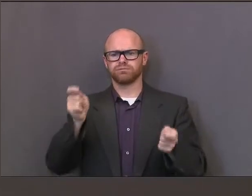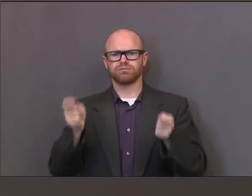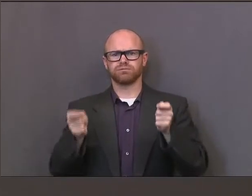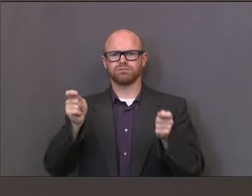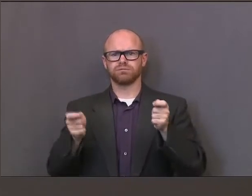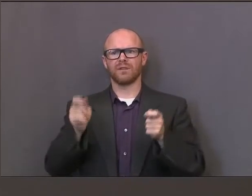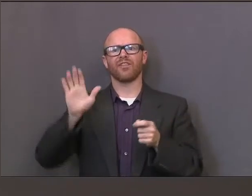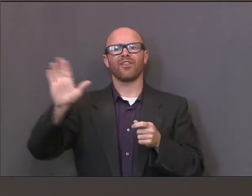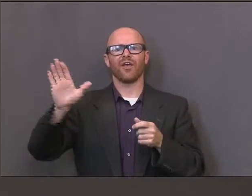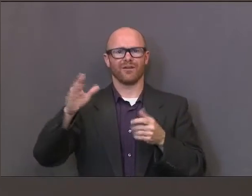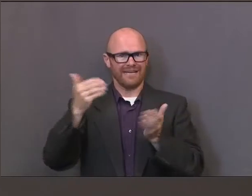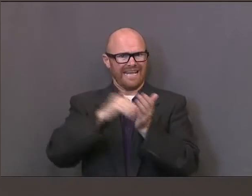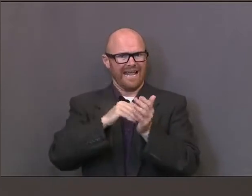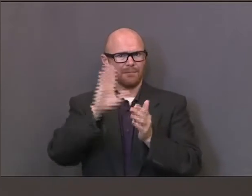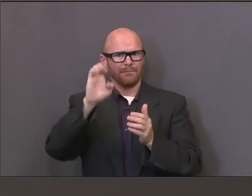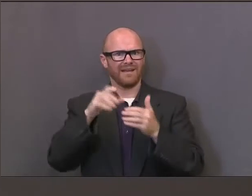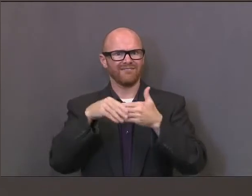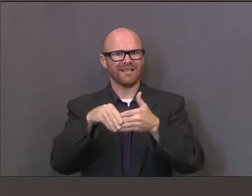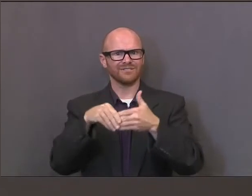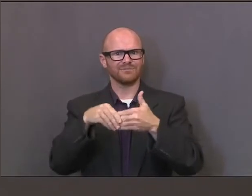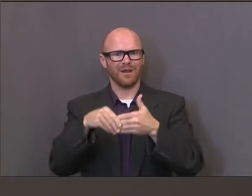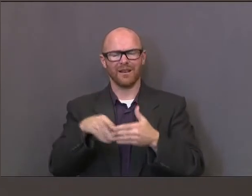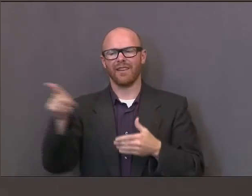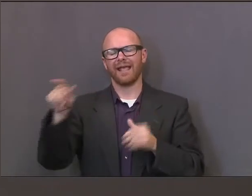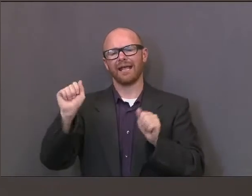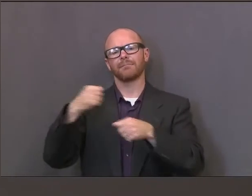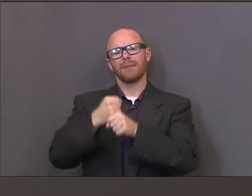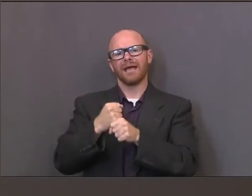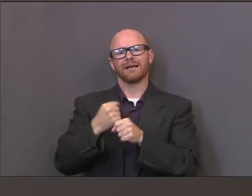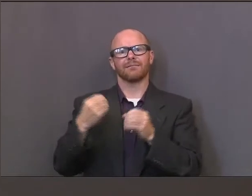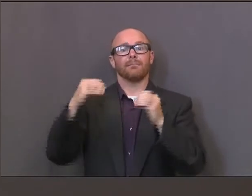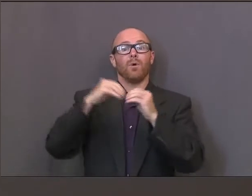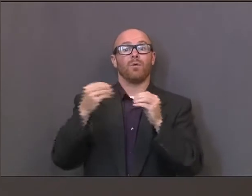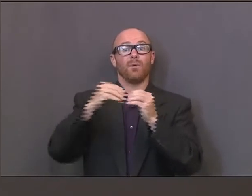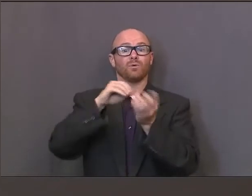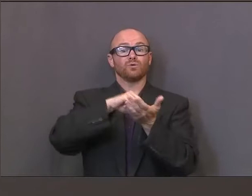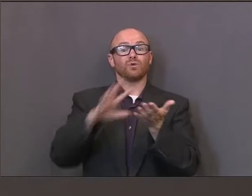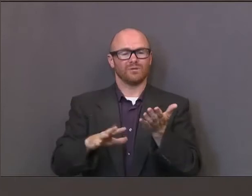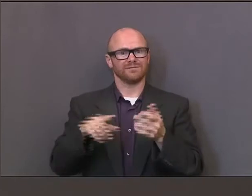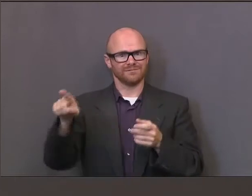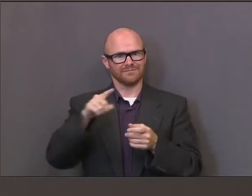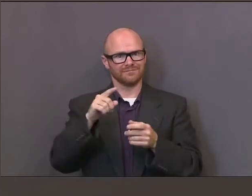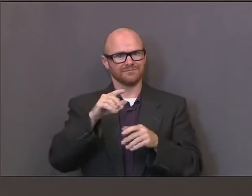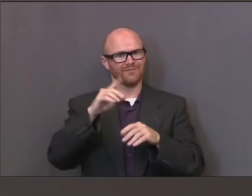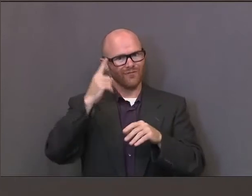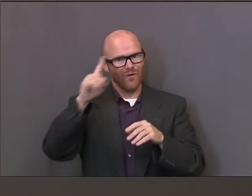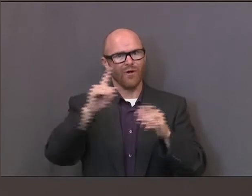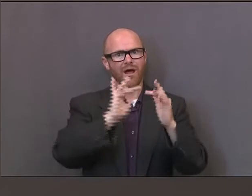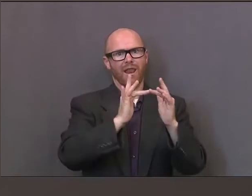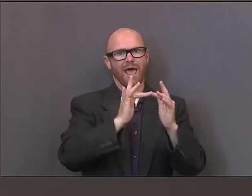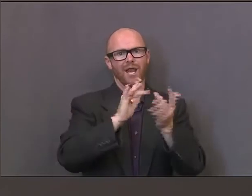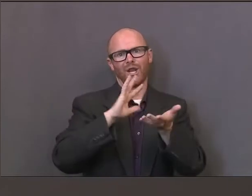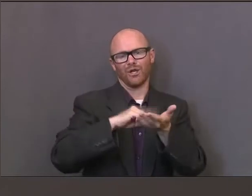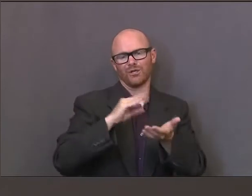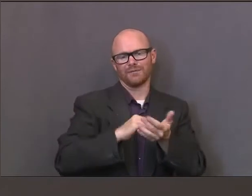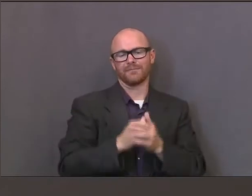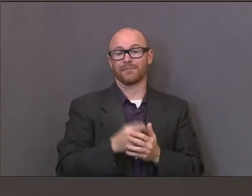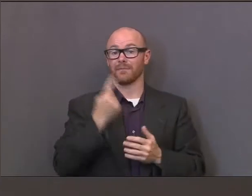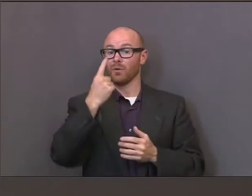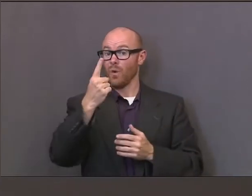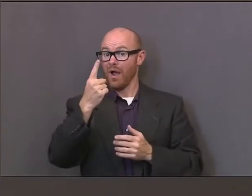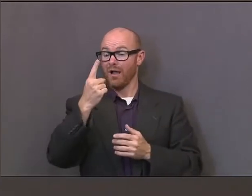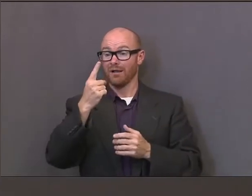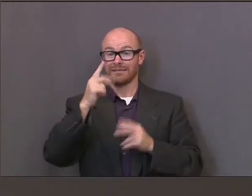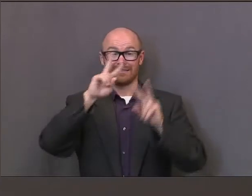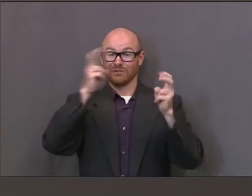they will have less students in the classroom, more students doing online learning. One concern that we have that we need to continually address is the